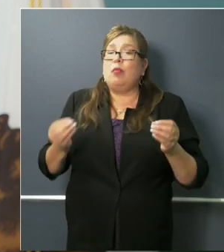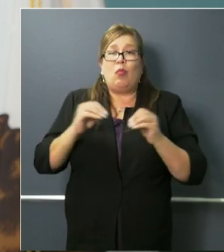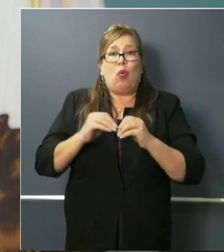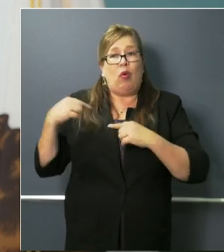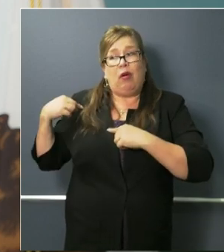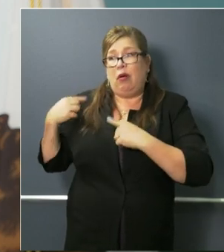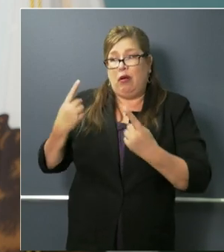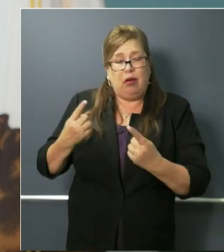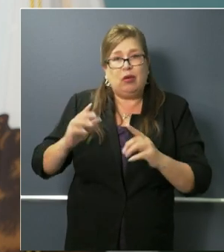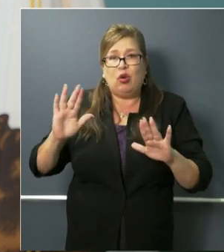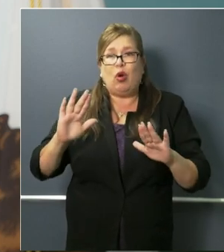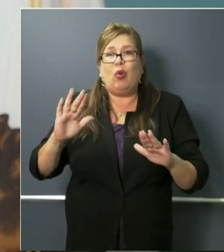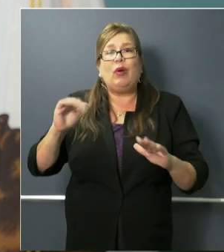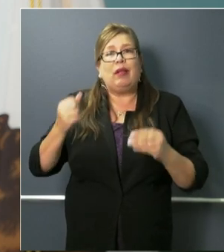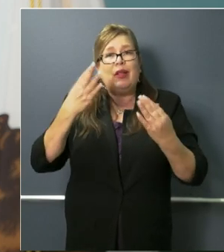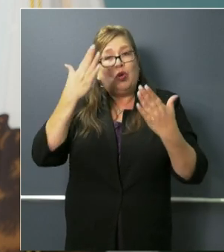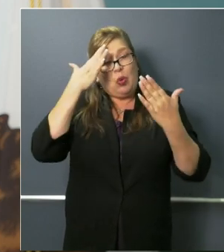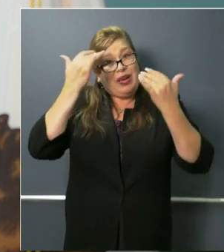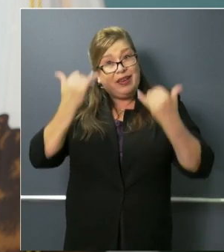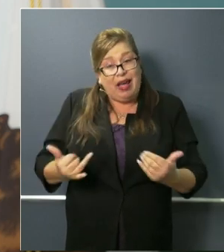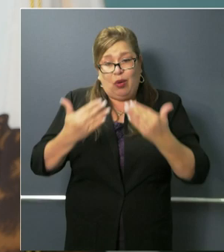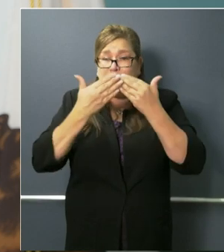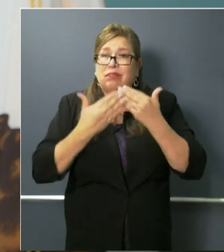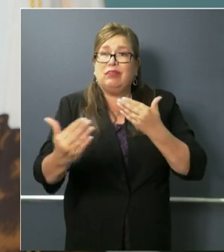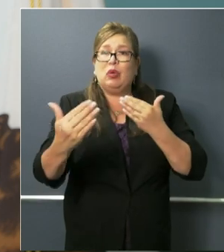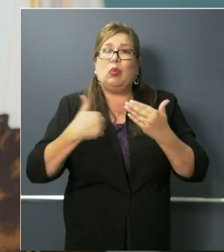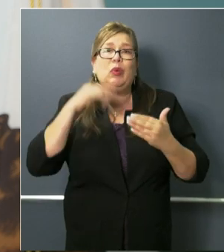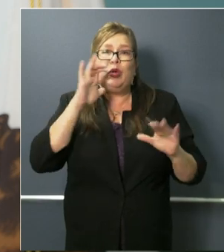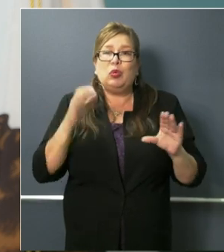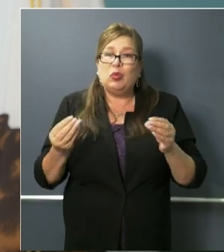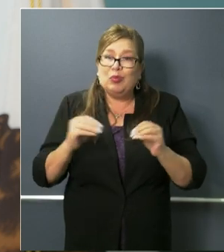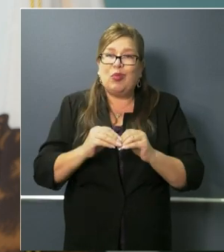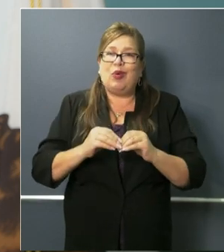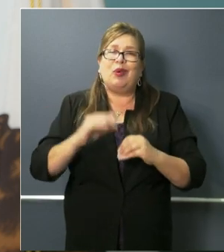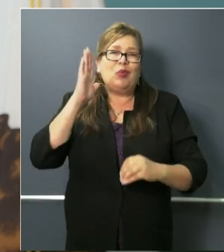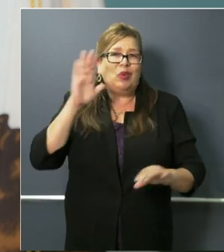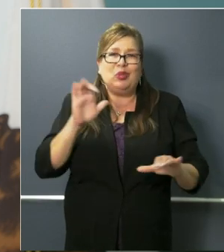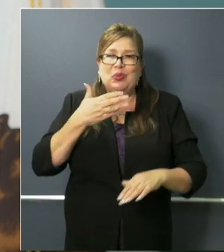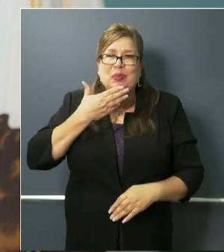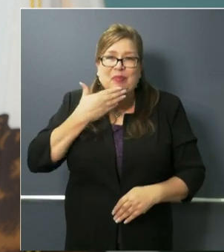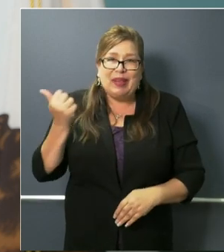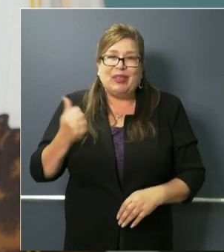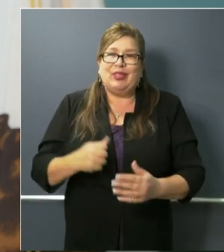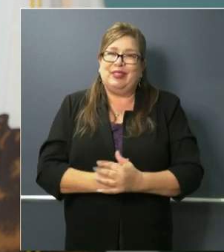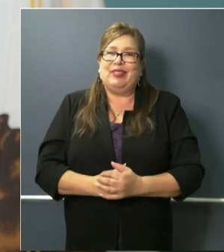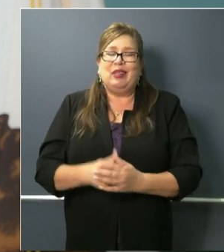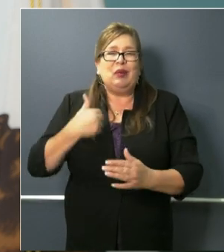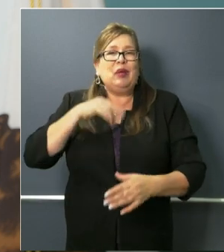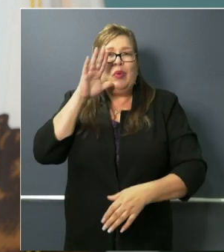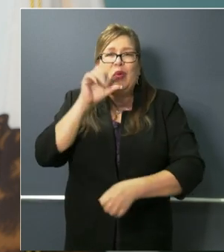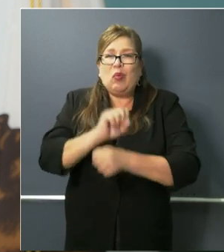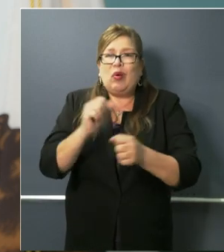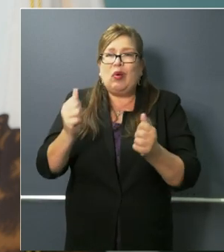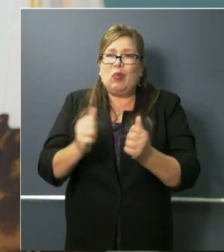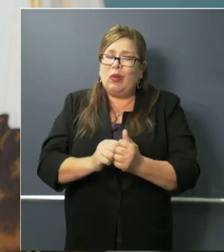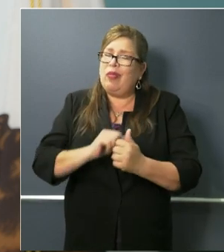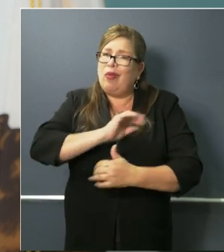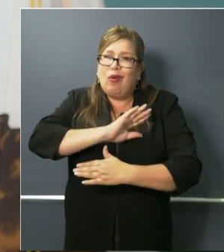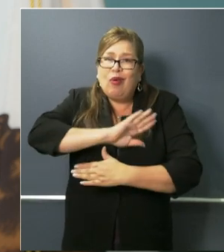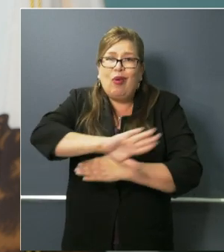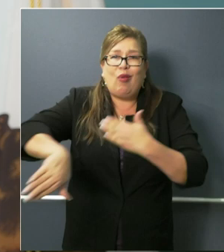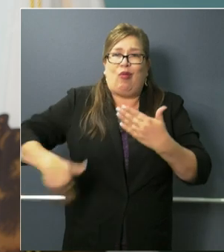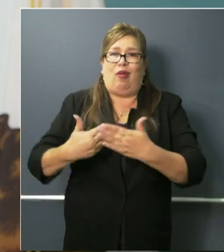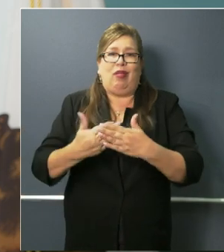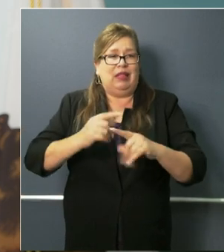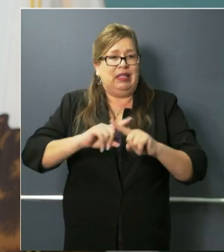all I can say is we're going to do more and better and we own that I own that and uh and we're going to work with all of these uh